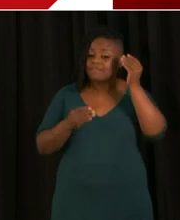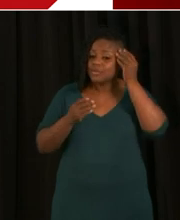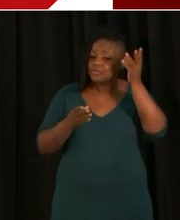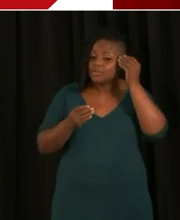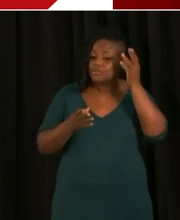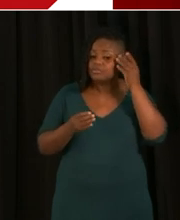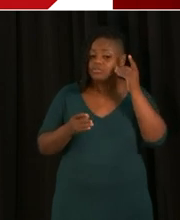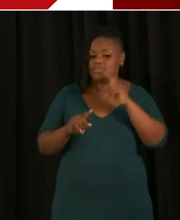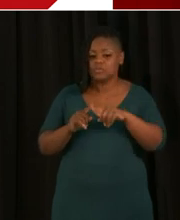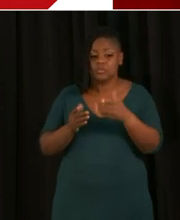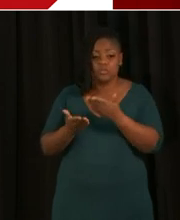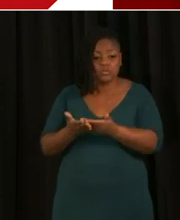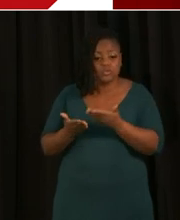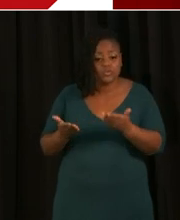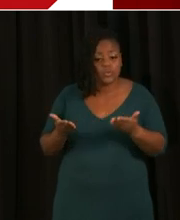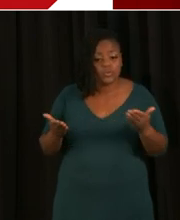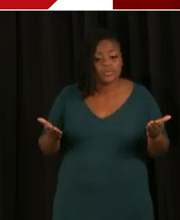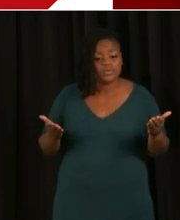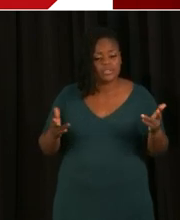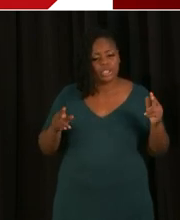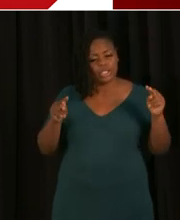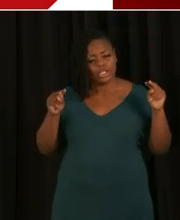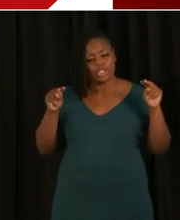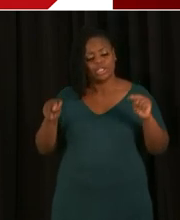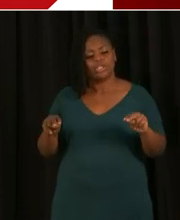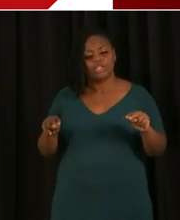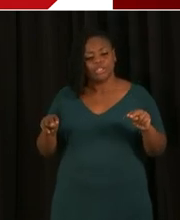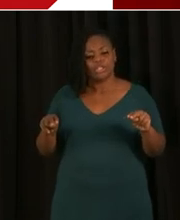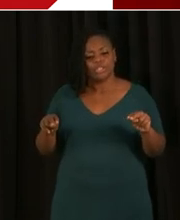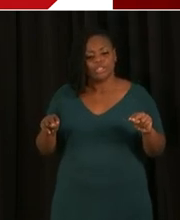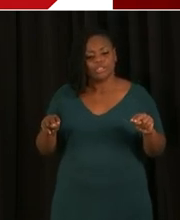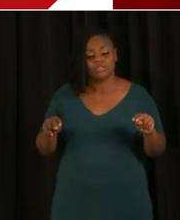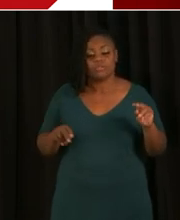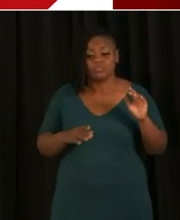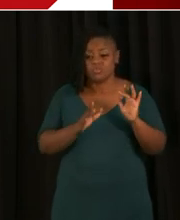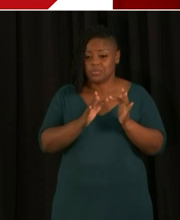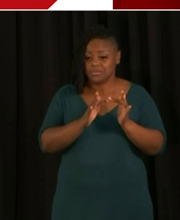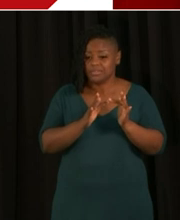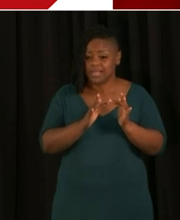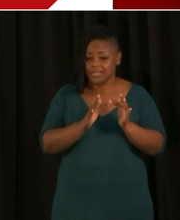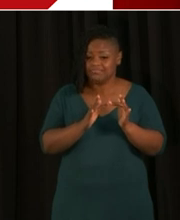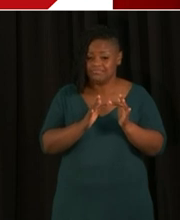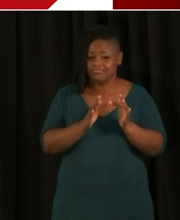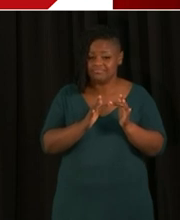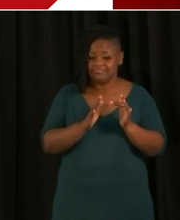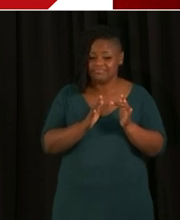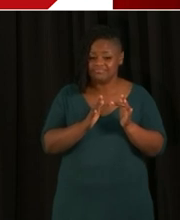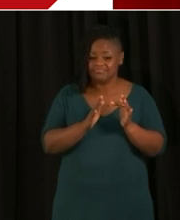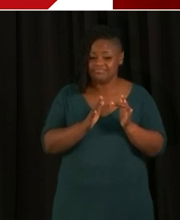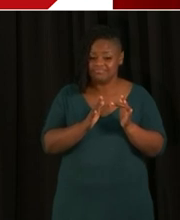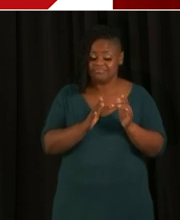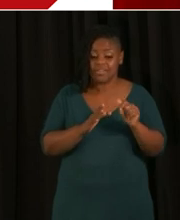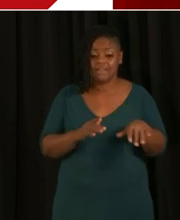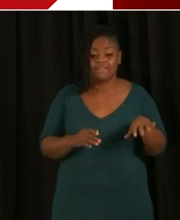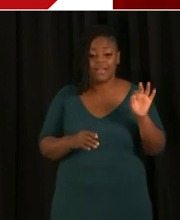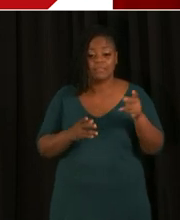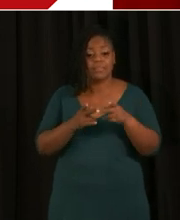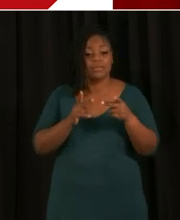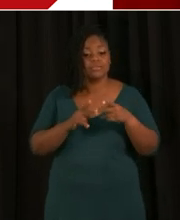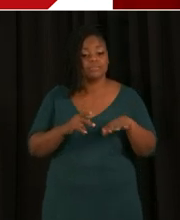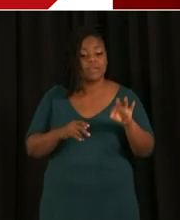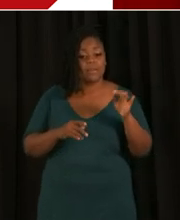hopefully, signs that you can post up at your home or at Mass Safety, you can visit coronavirus.dc.gov.